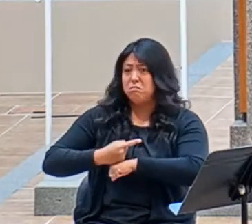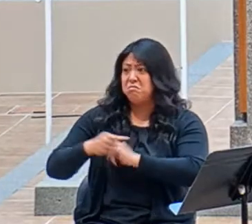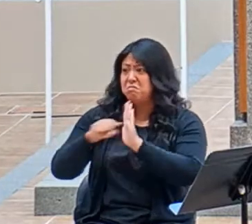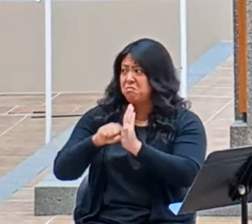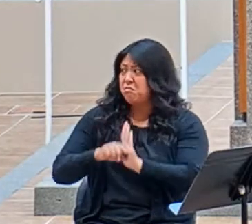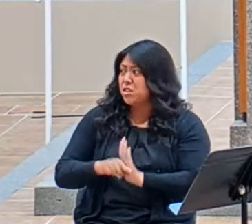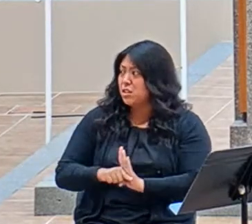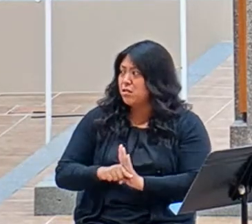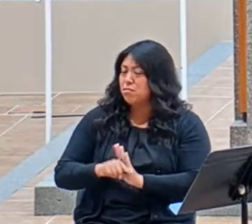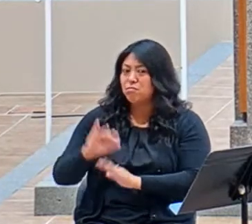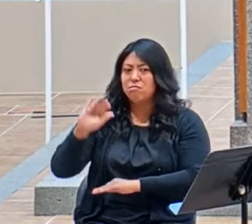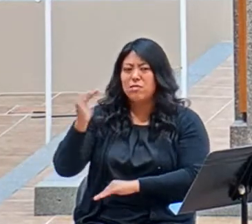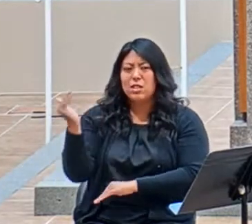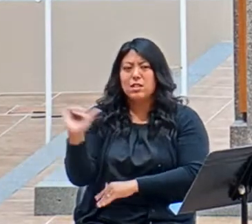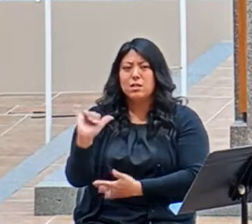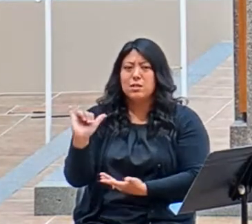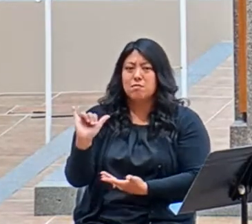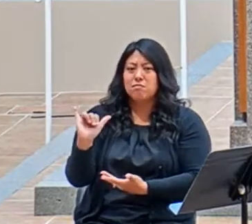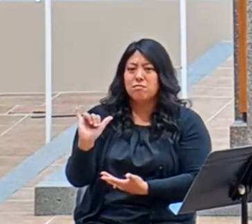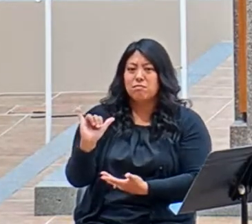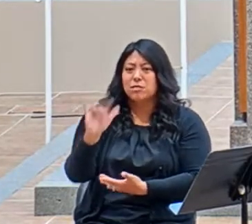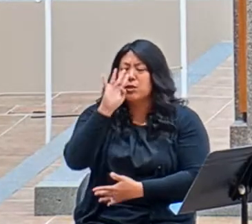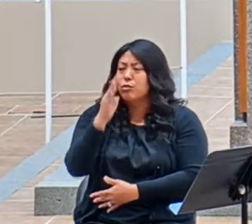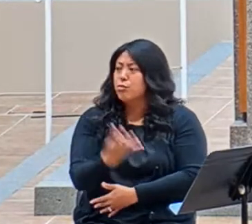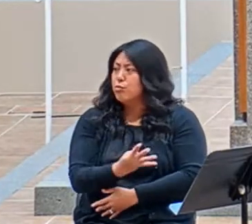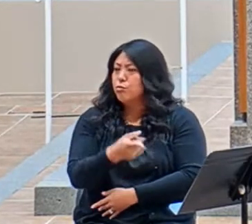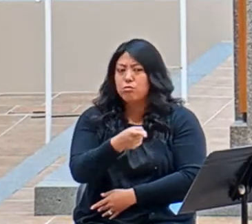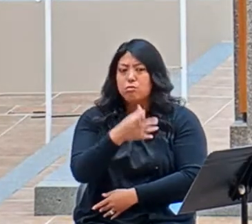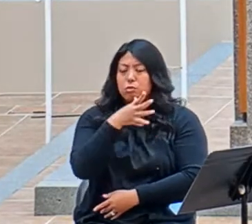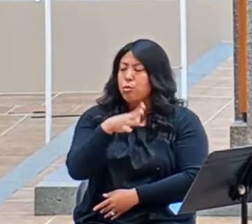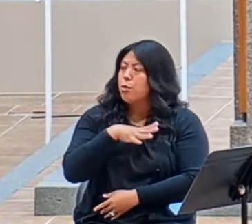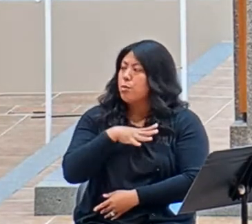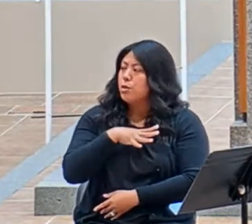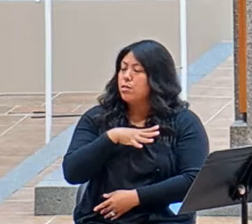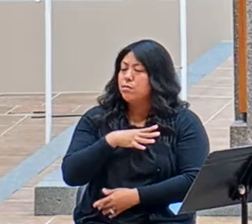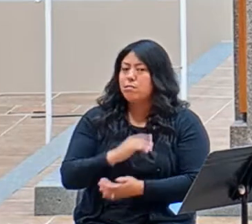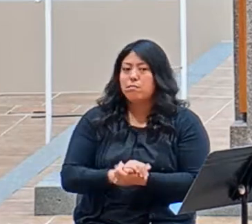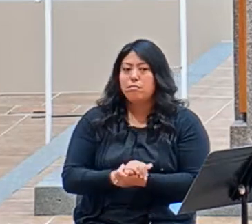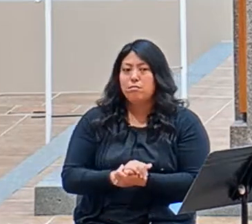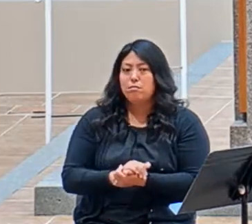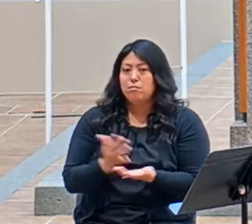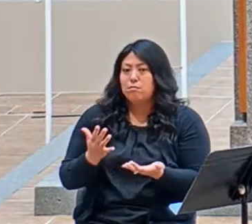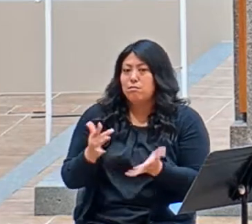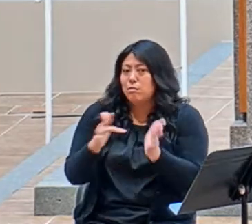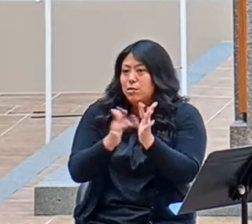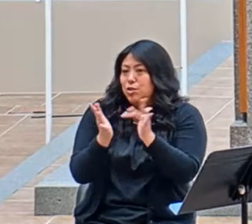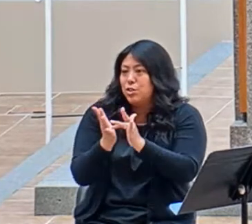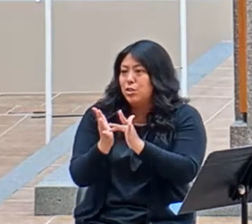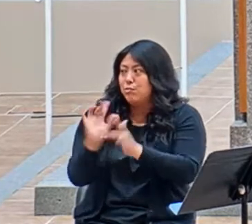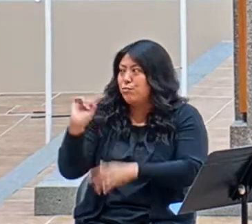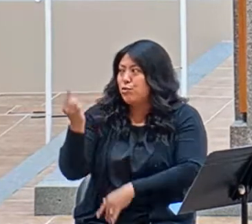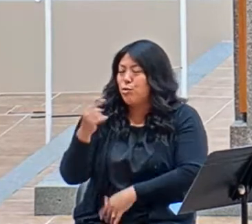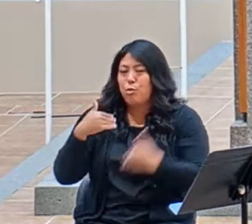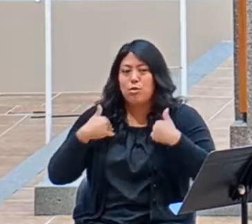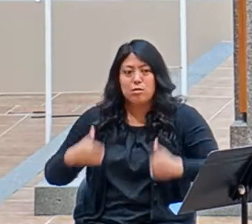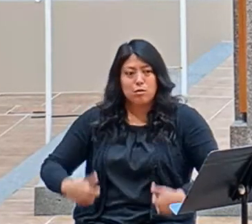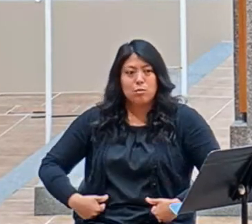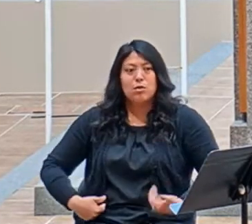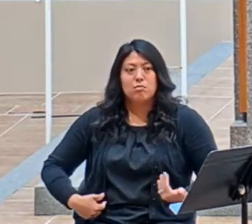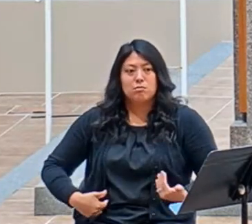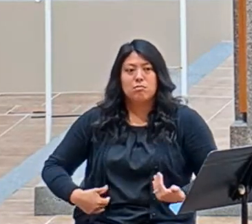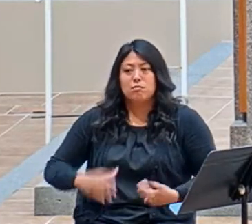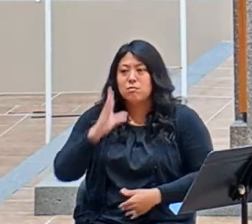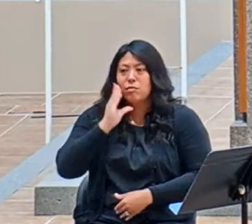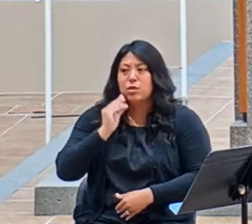He seems to dismiss her. You know, Jesus is fully human. He has